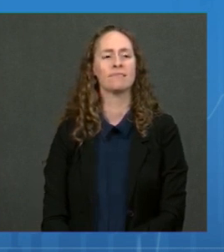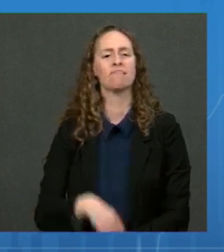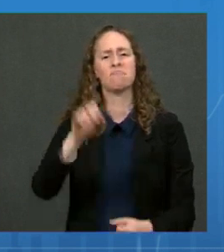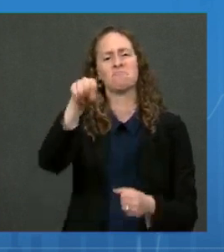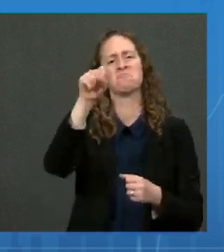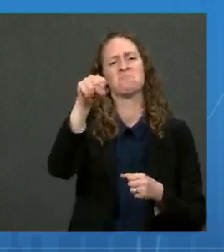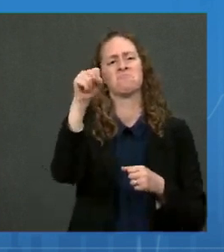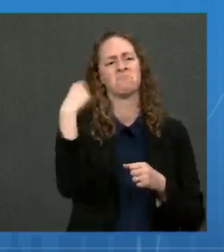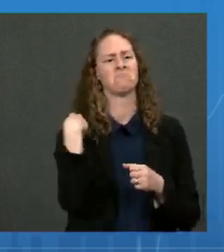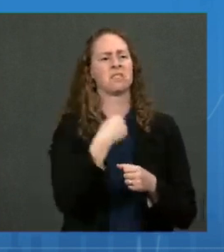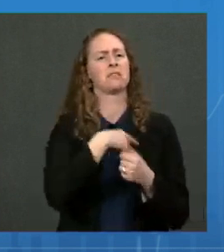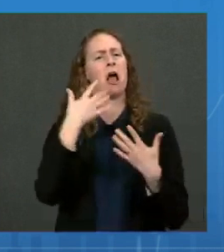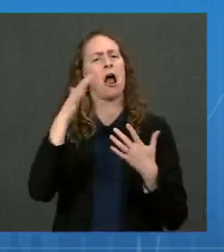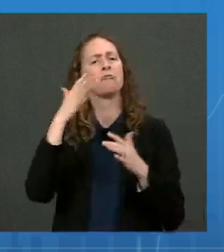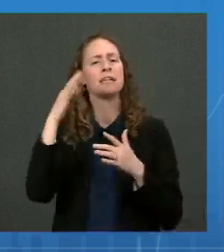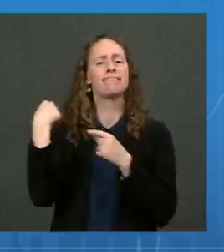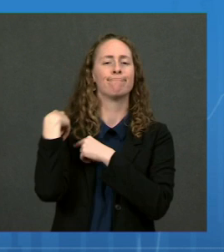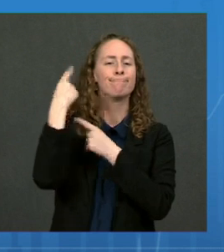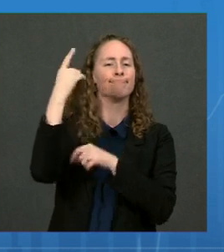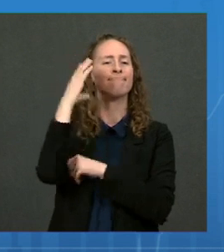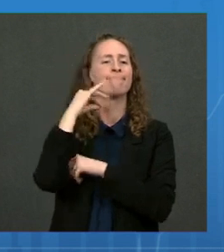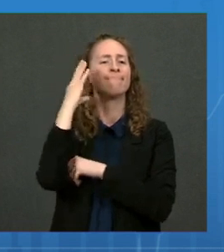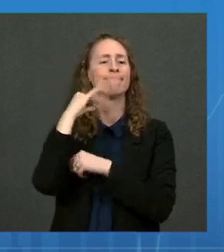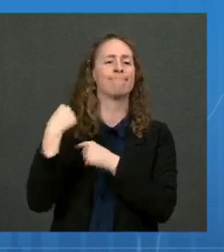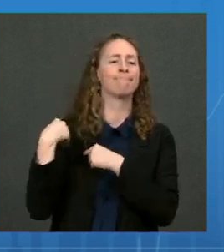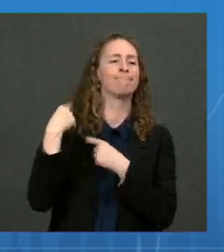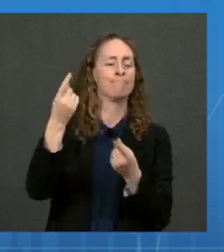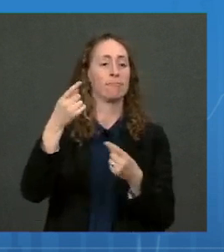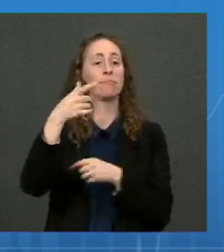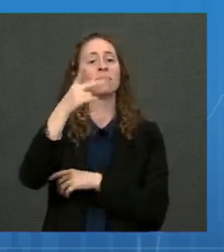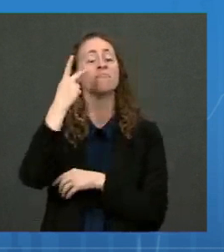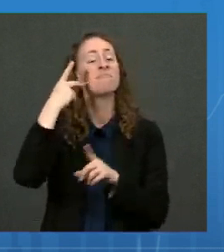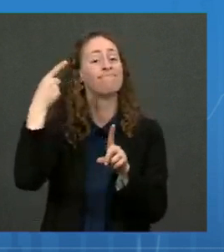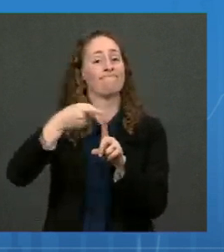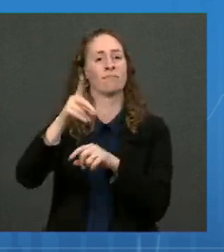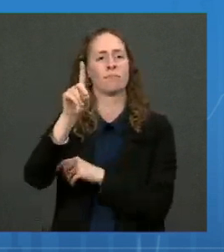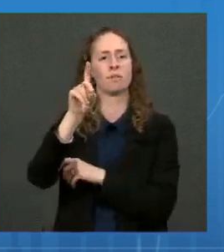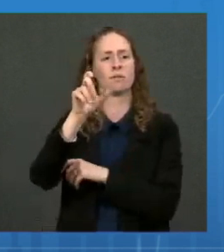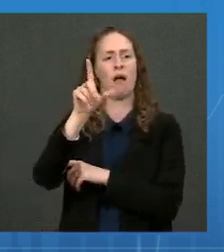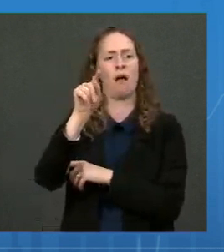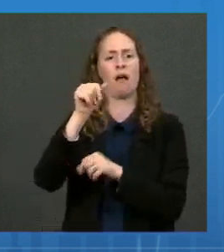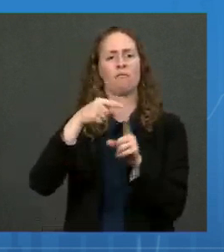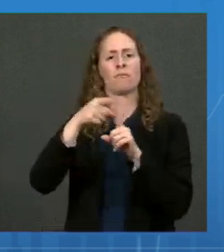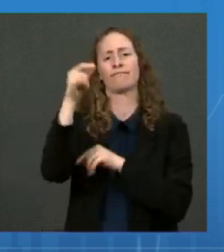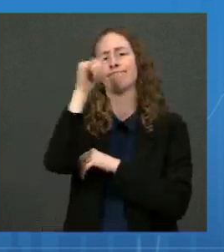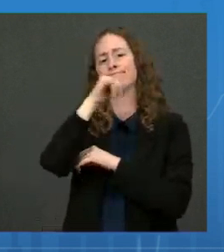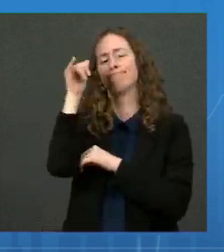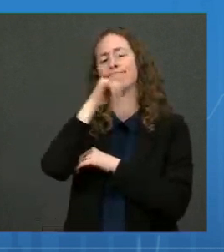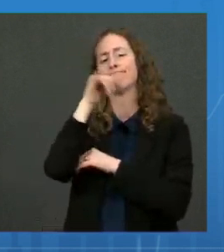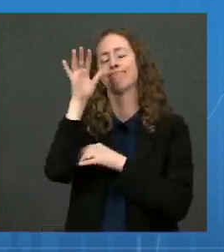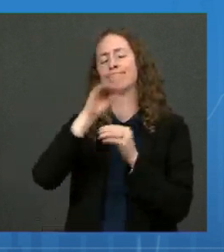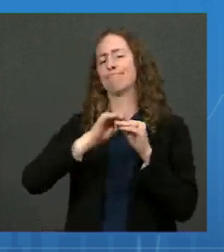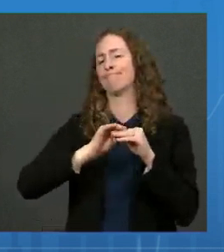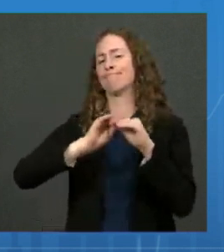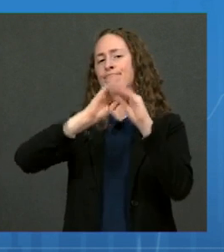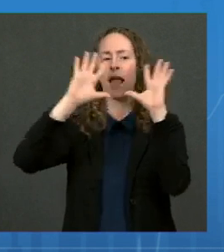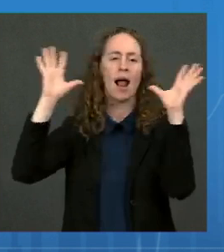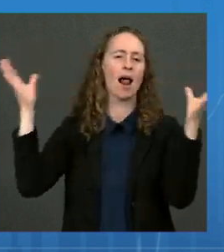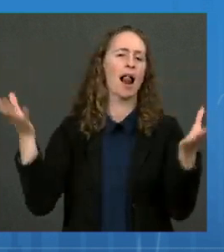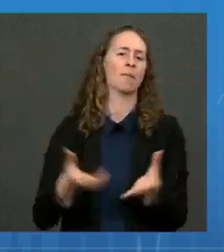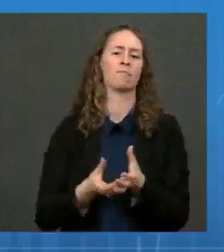several weeks to months, that the Delta variant is entirely dominant as the isolate in this country. It's more than 99